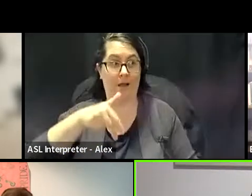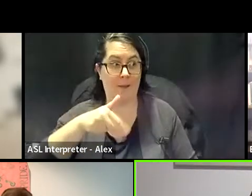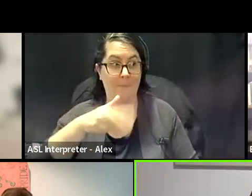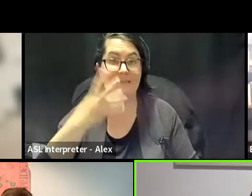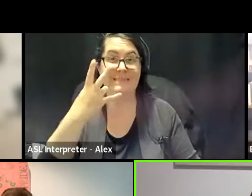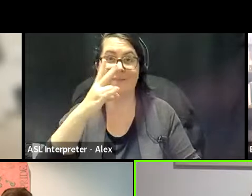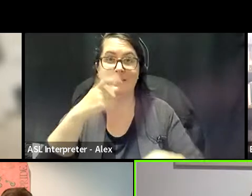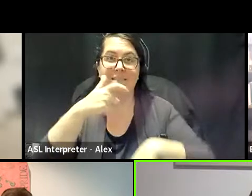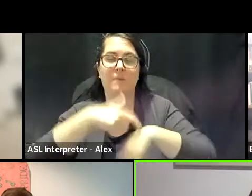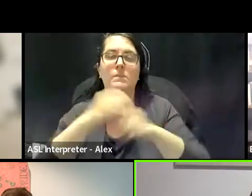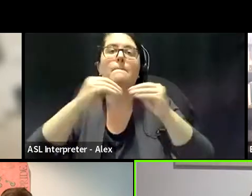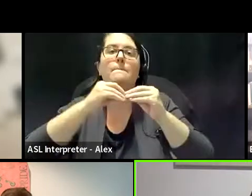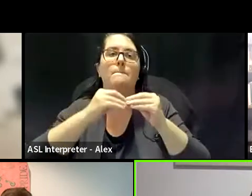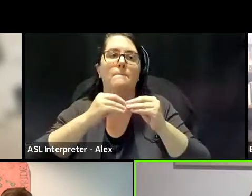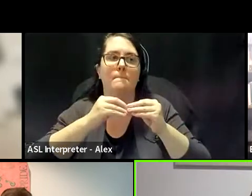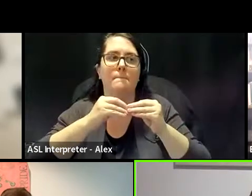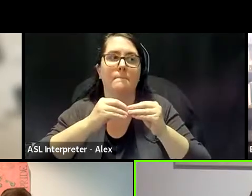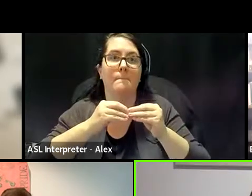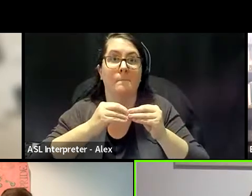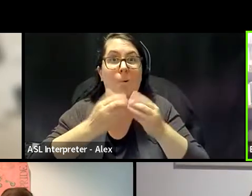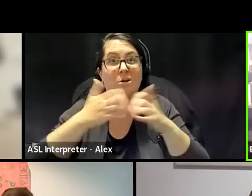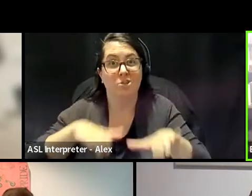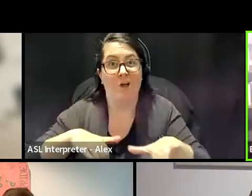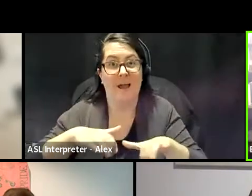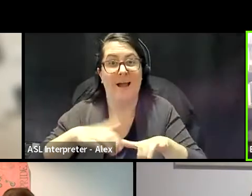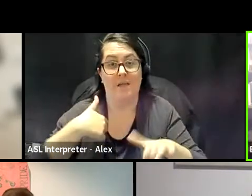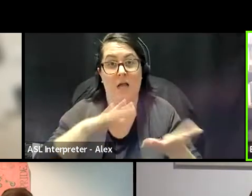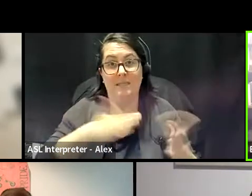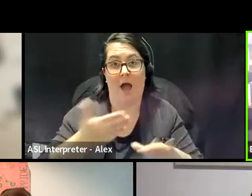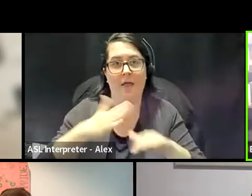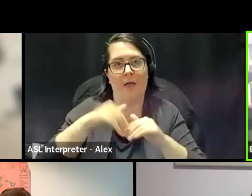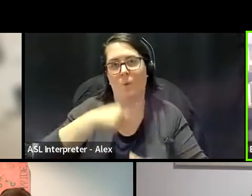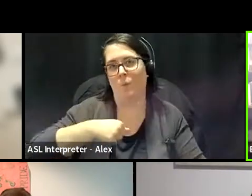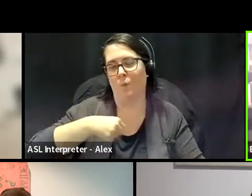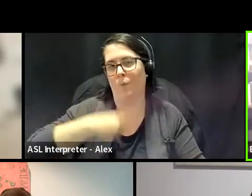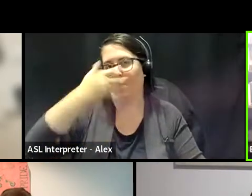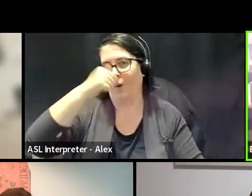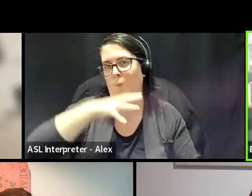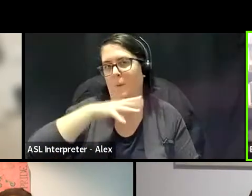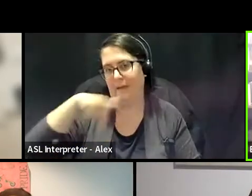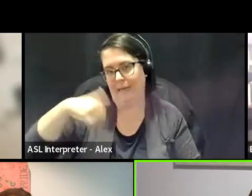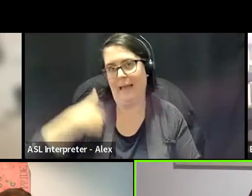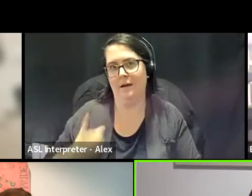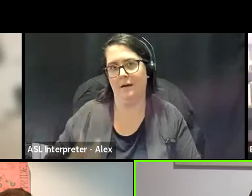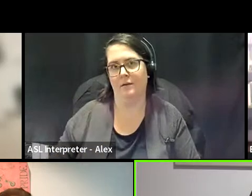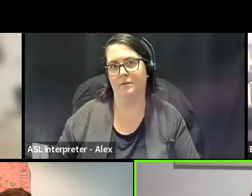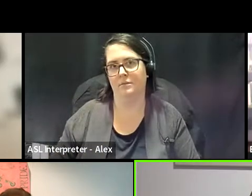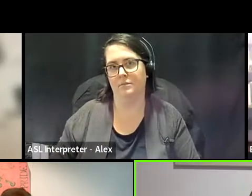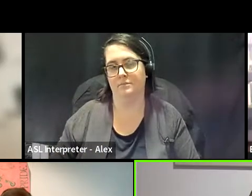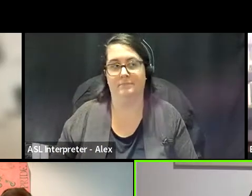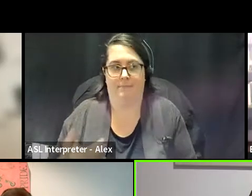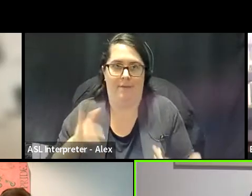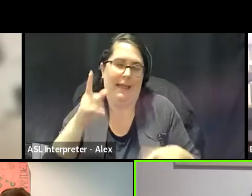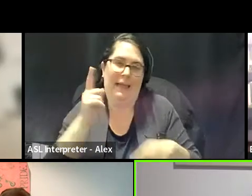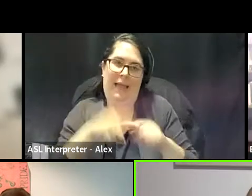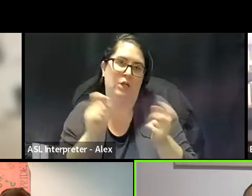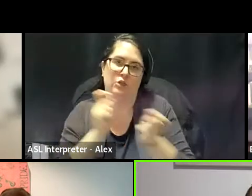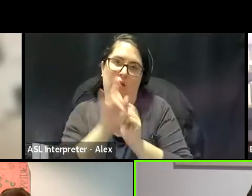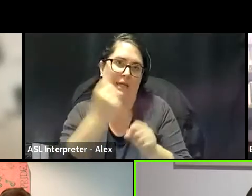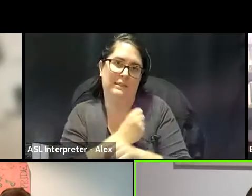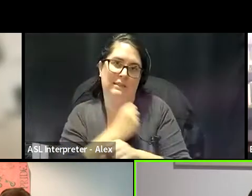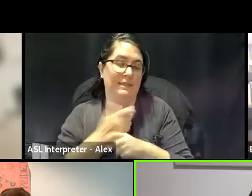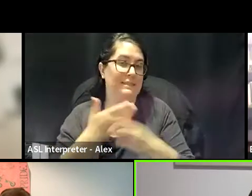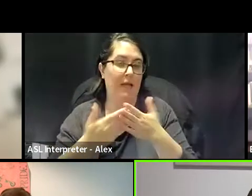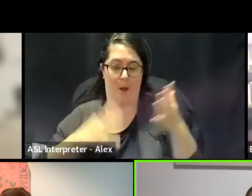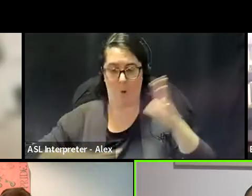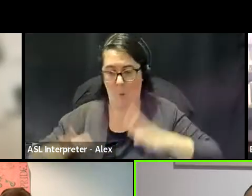to be murdered in Canada than a white woman. Uh, and that doesn't change. I, I literally can wear any type